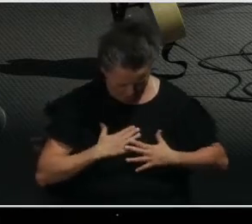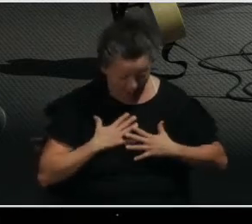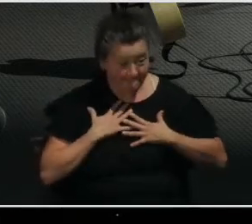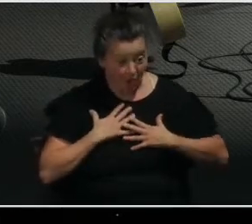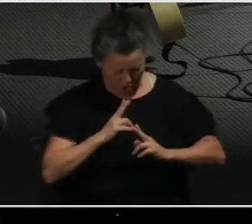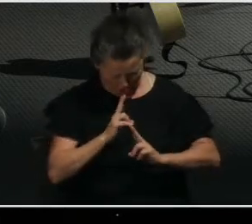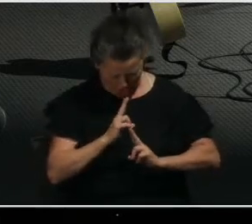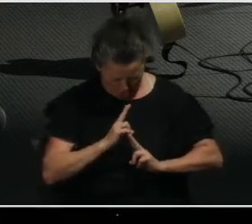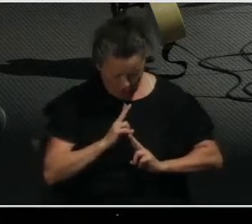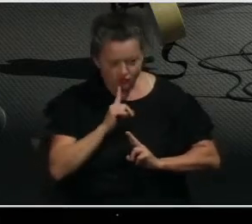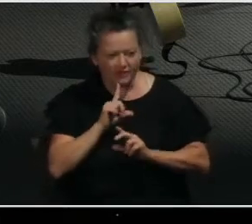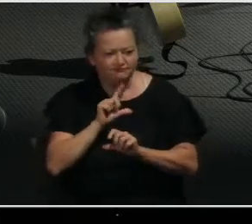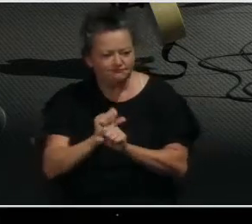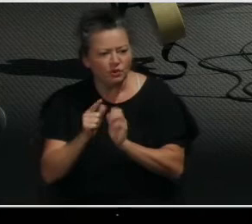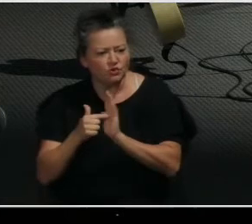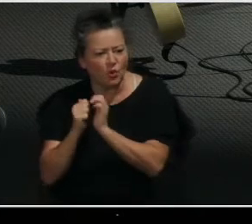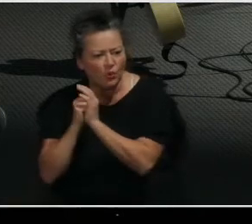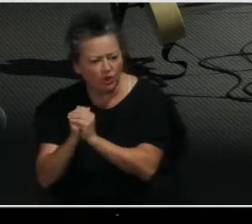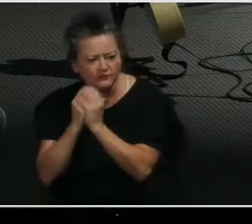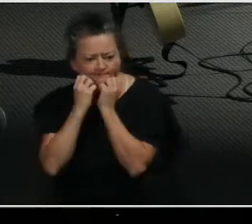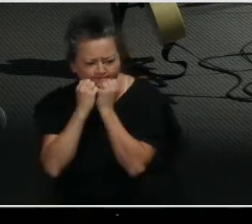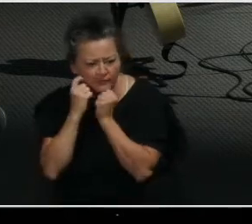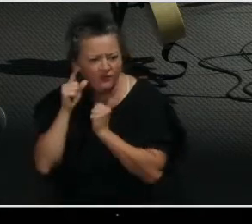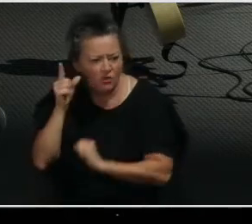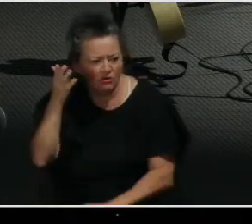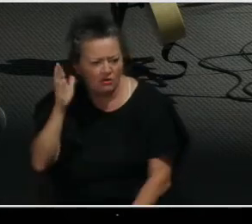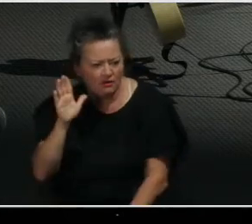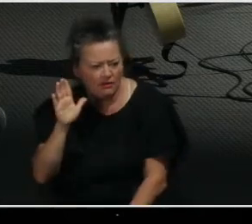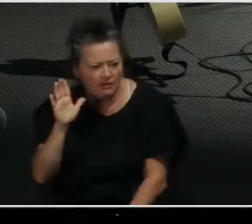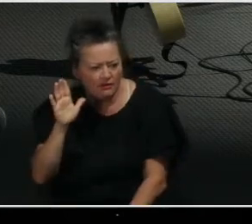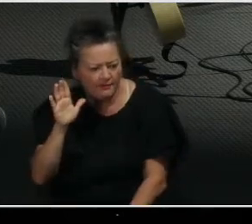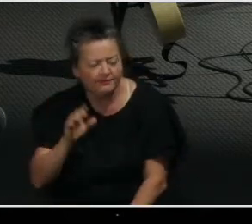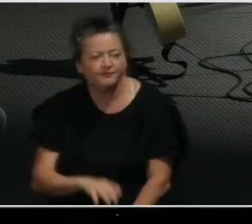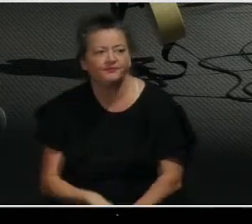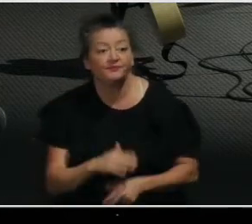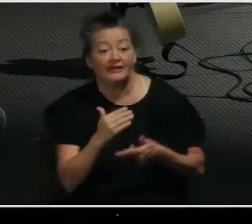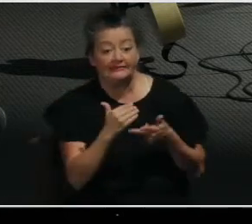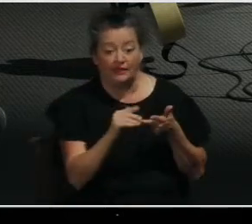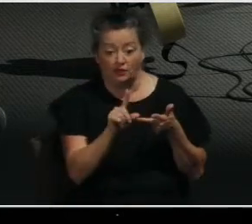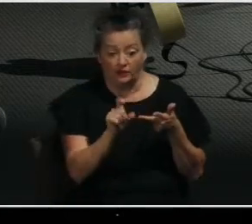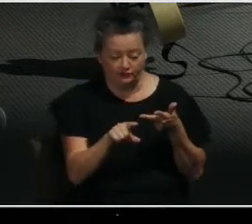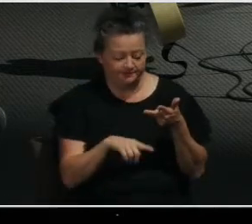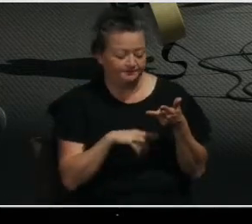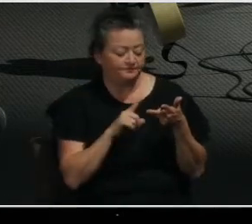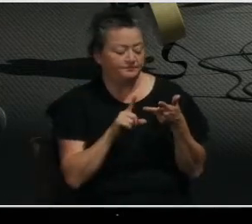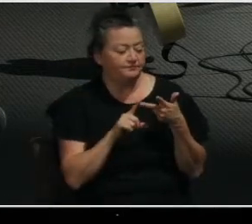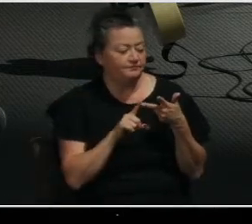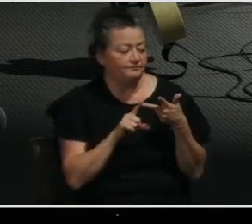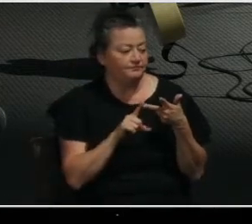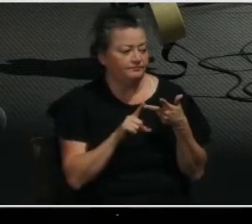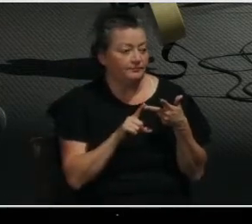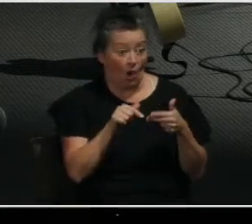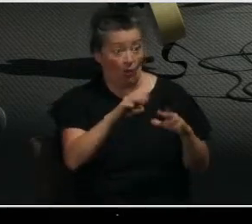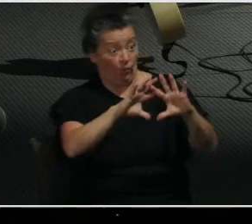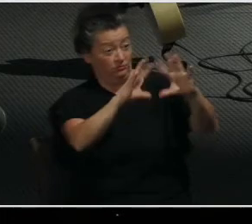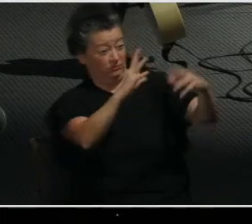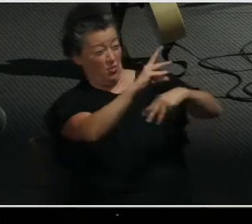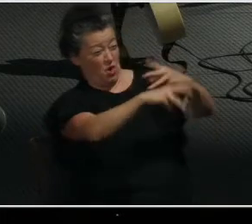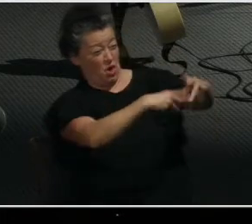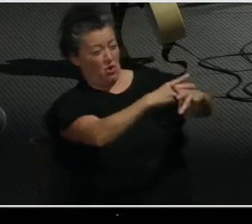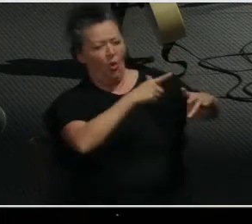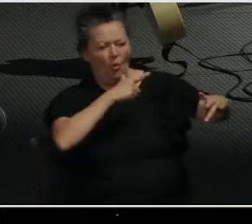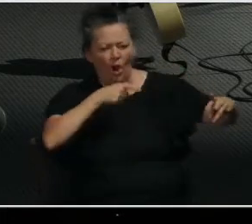Or how about this question? Who's in control of the world? Well, the world might give